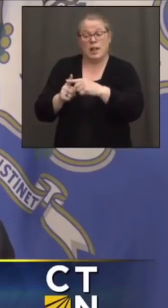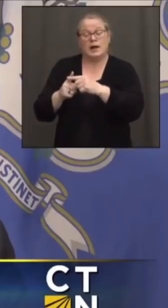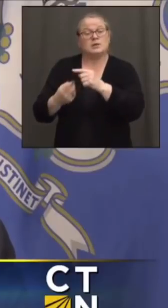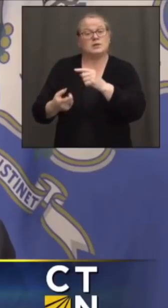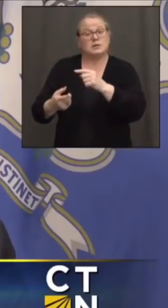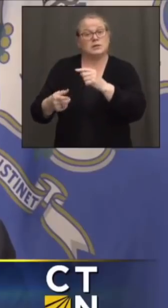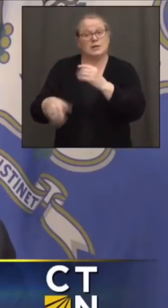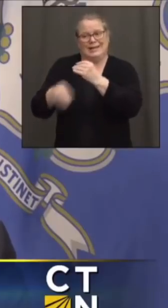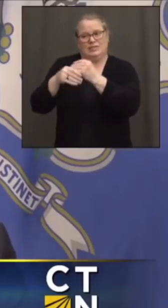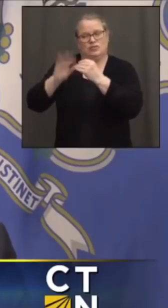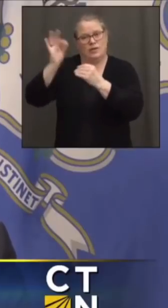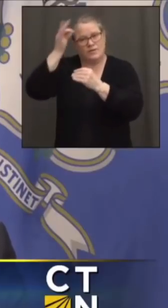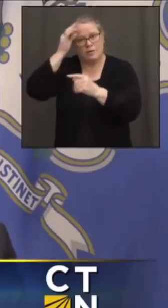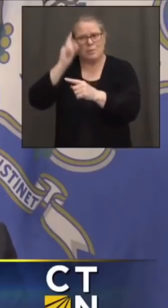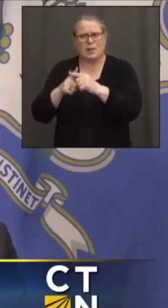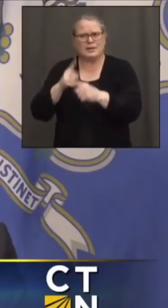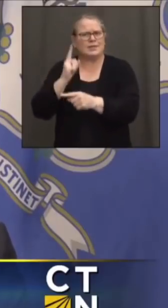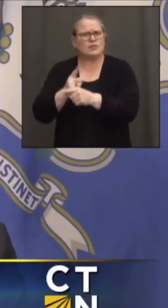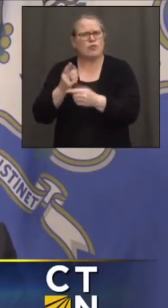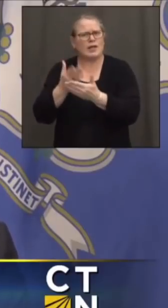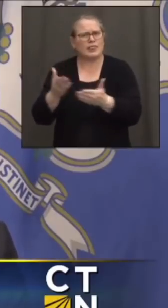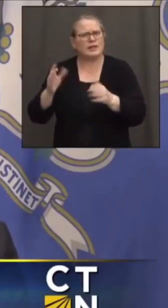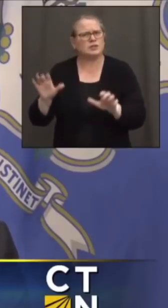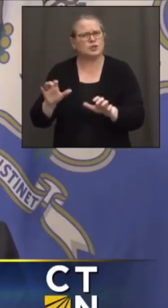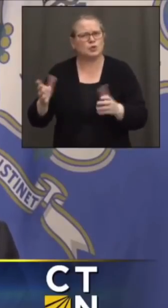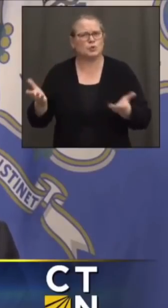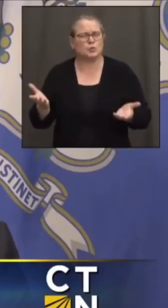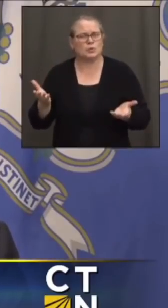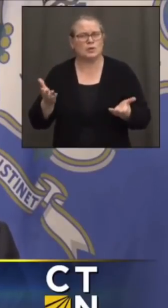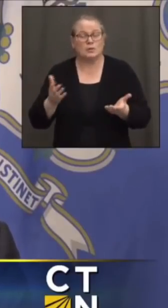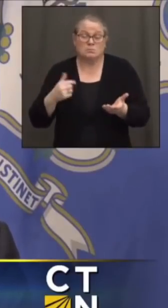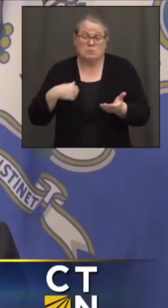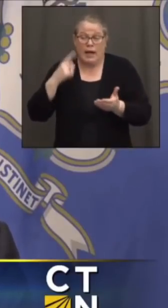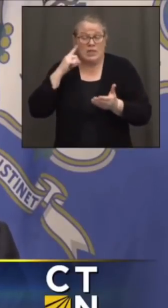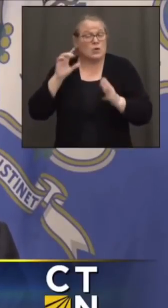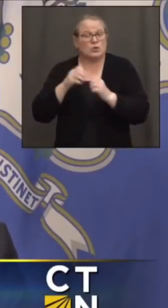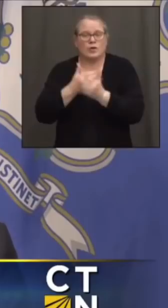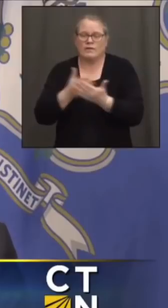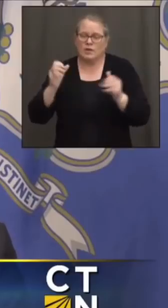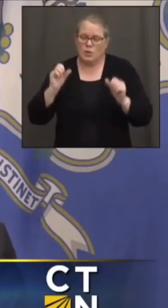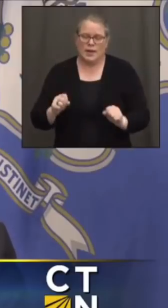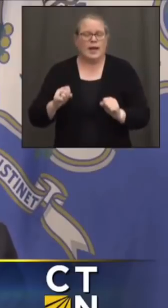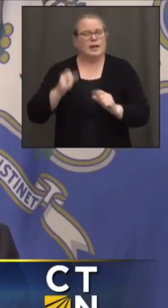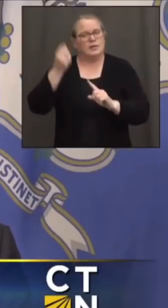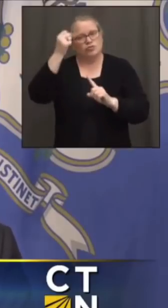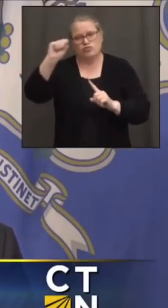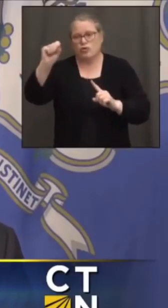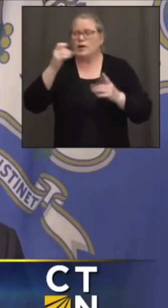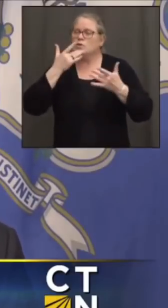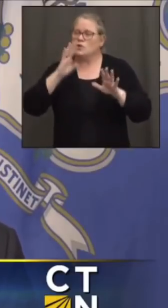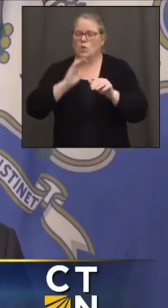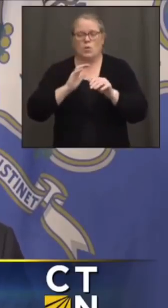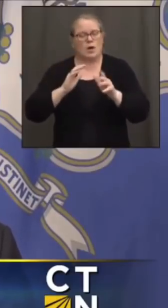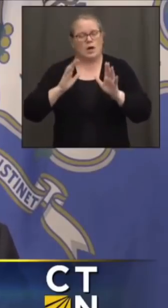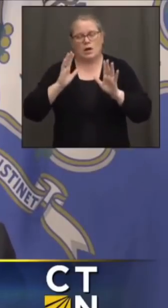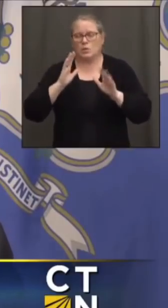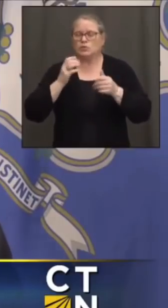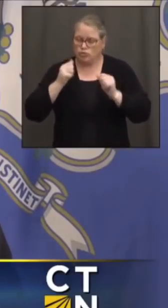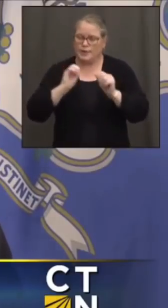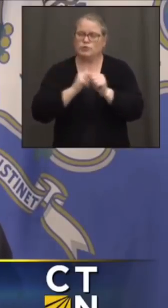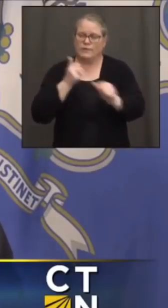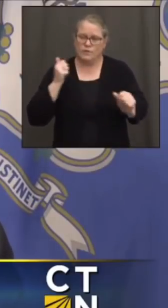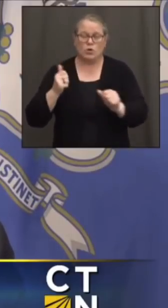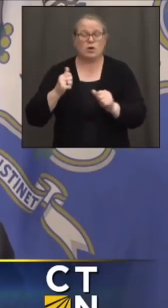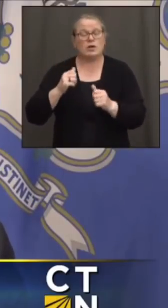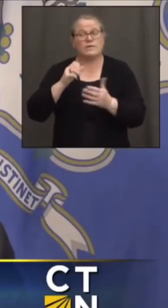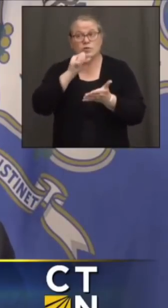the right thing to do. Look, I think we're doing everything we can to avoid this strike. I know what it means to seniors. I know how tough it's been over